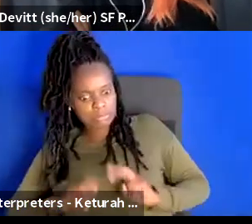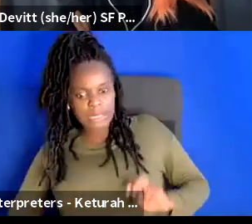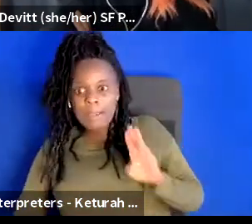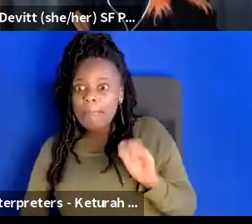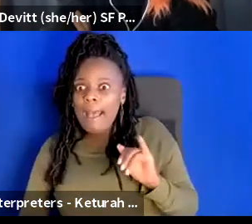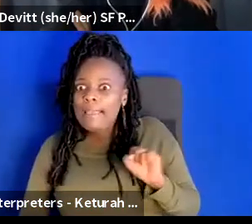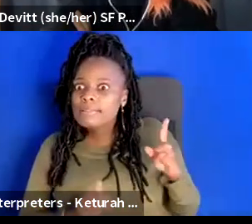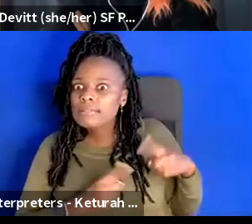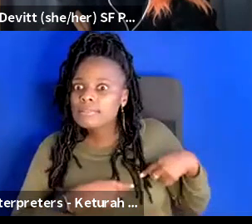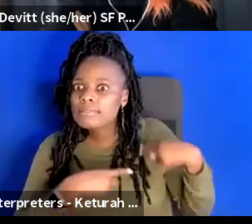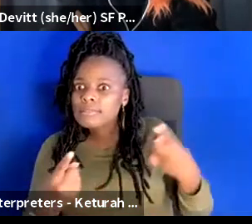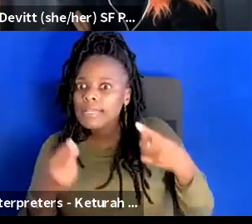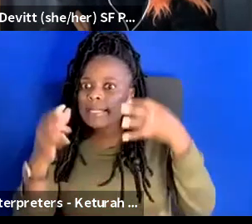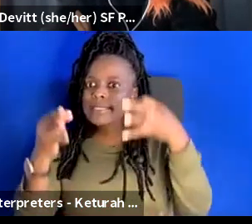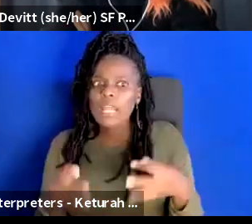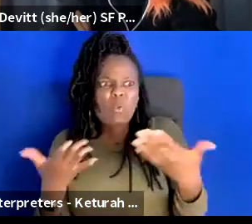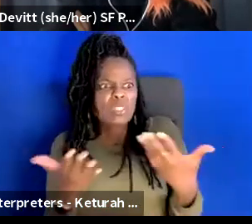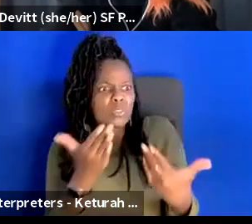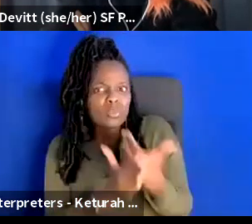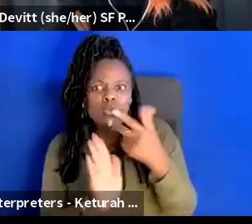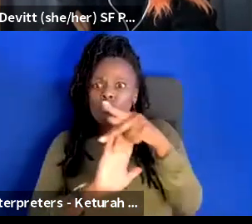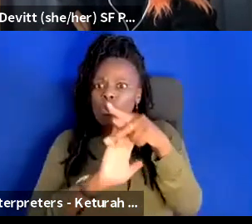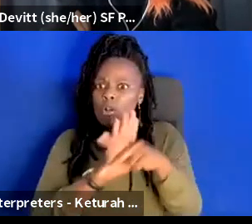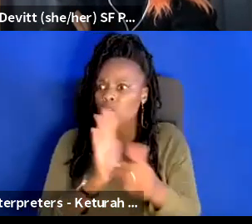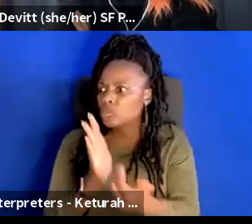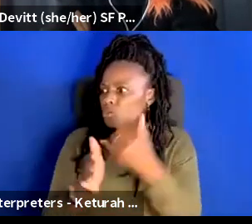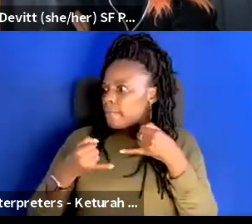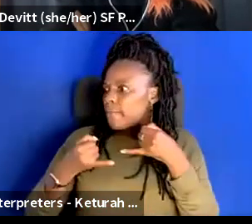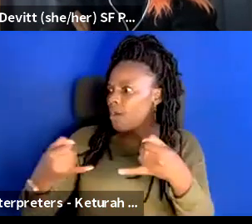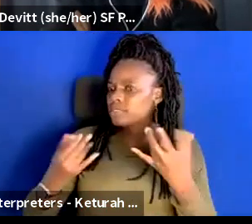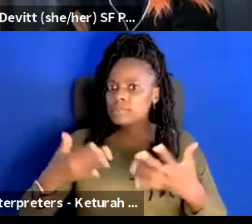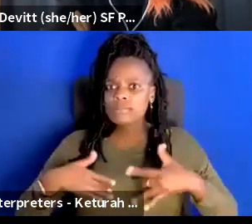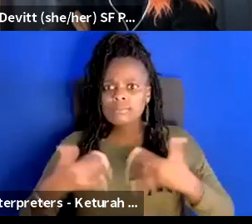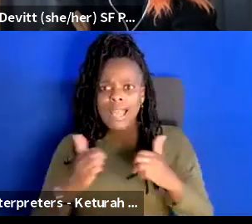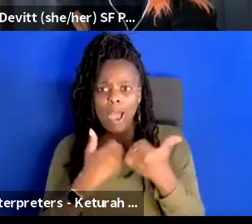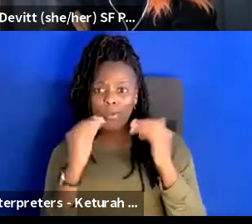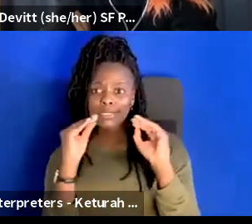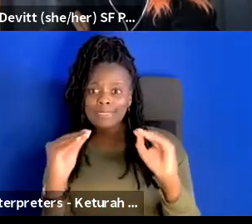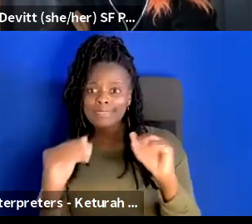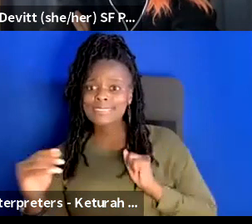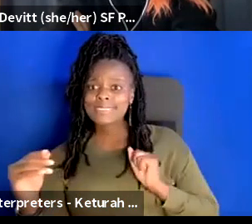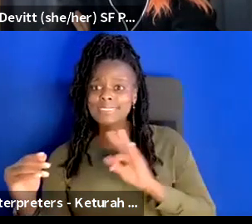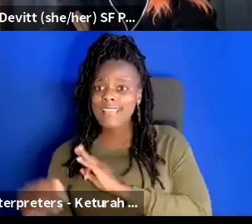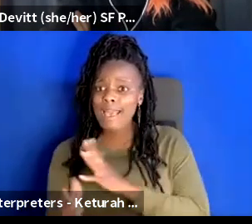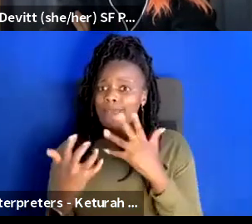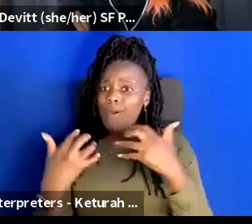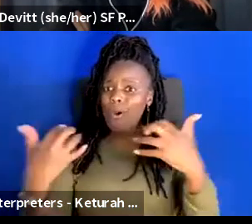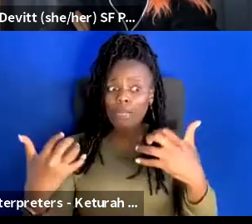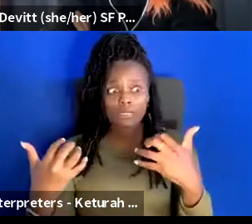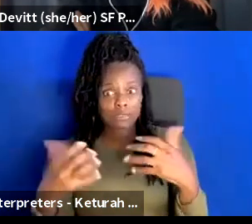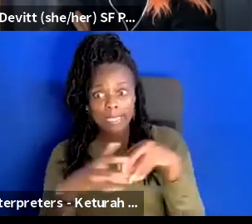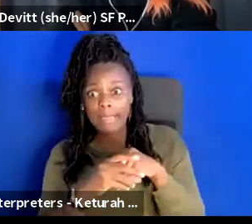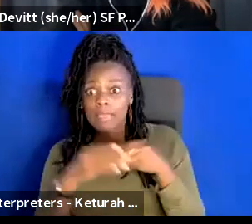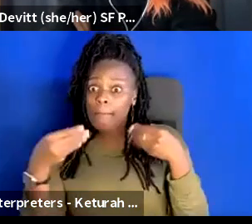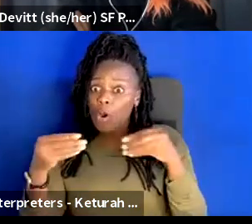deciding what those protocols are what are those boundaries how are we educating our staff our audiences are we putting it in our marketing